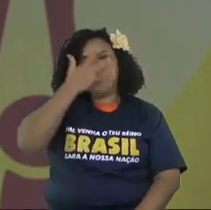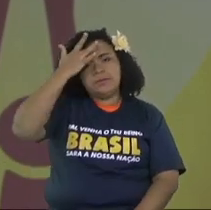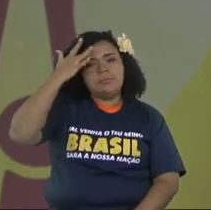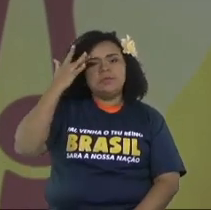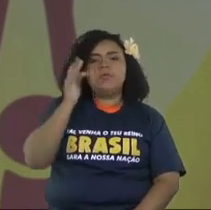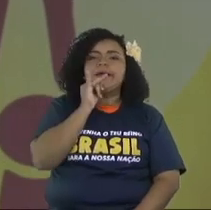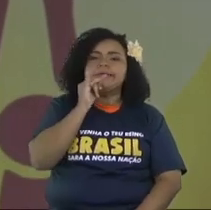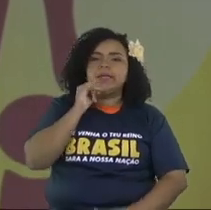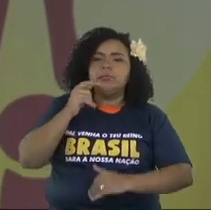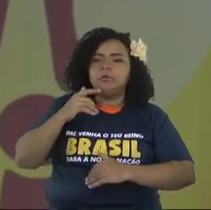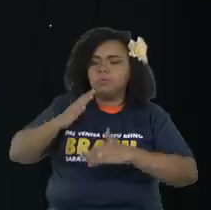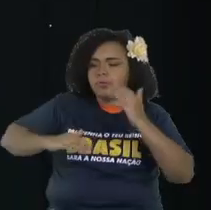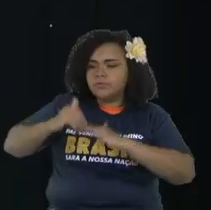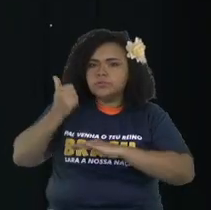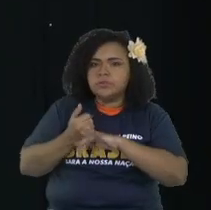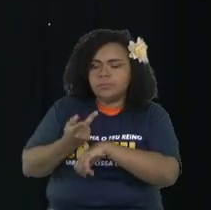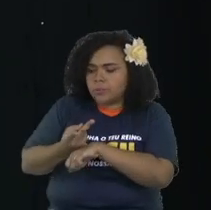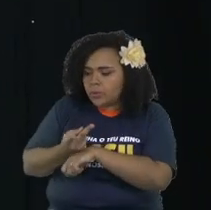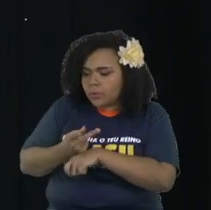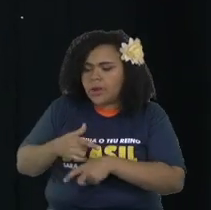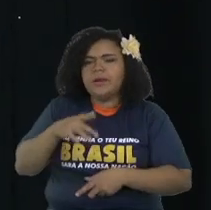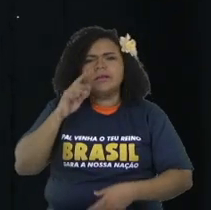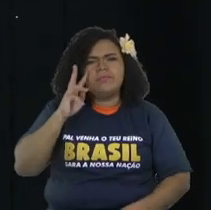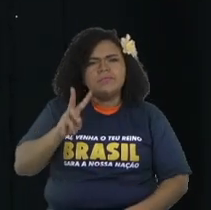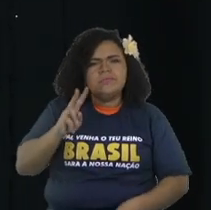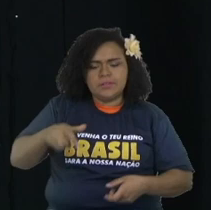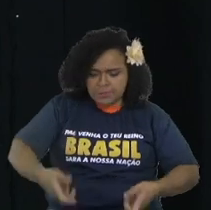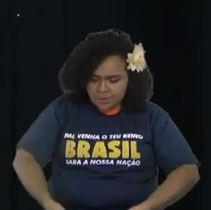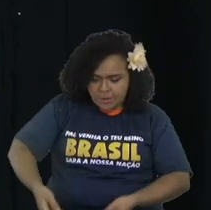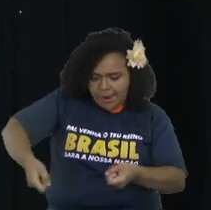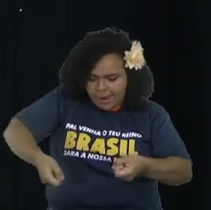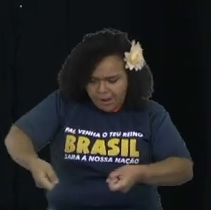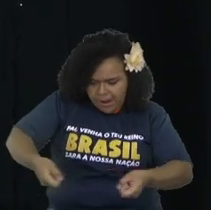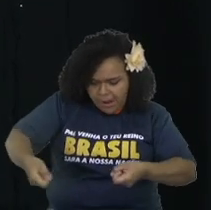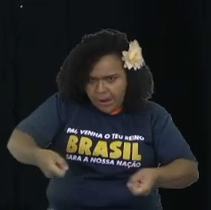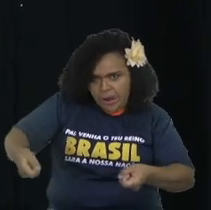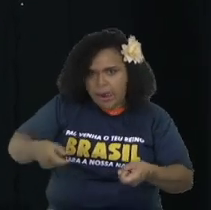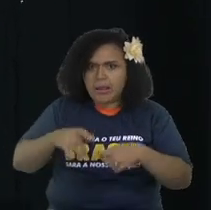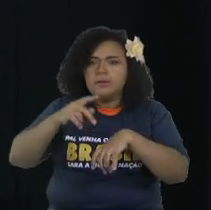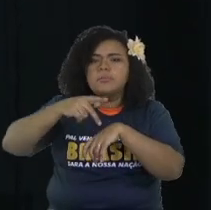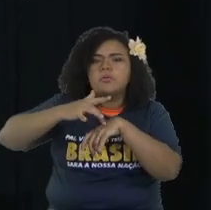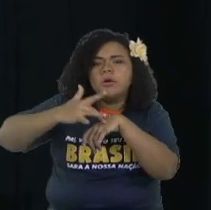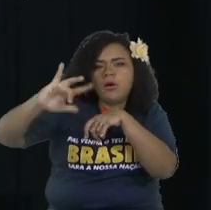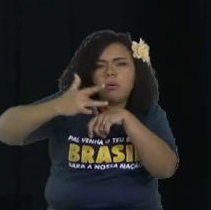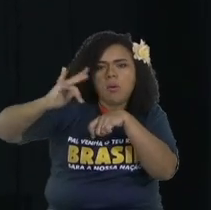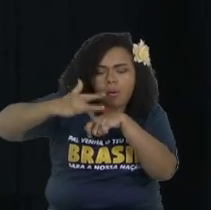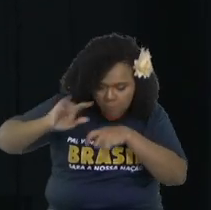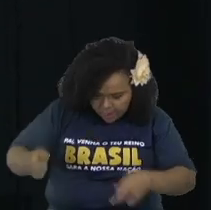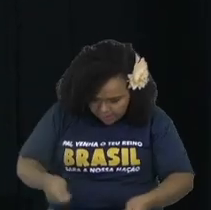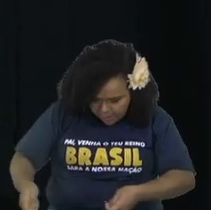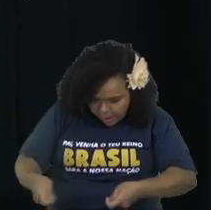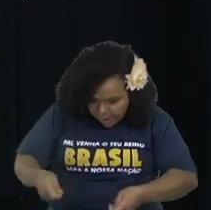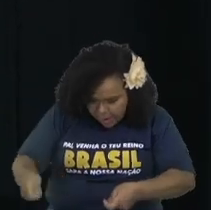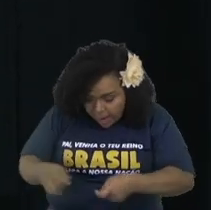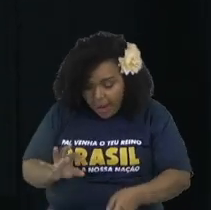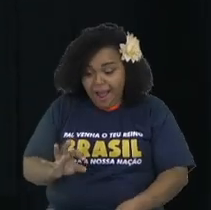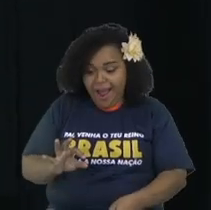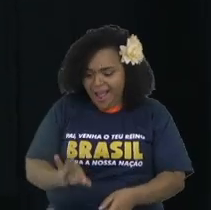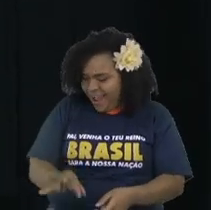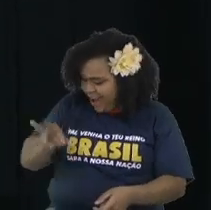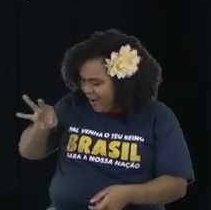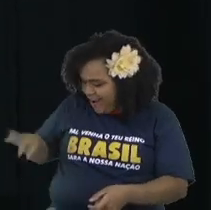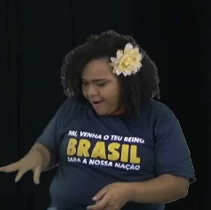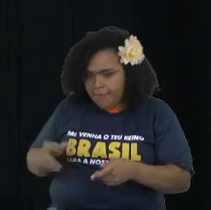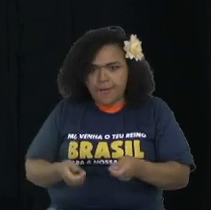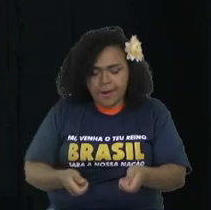You don't get to be like one of those gold explorers.